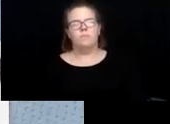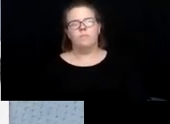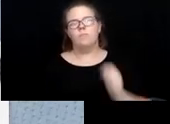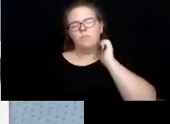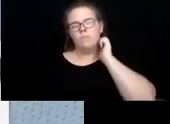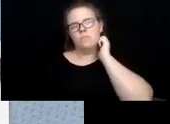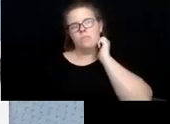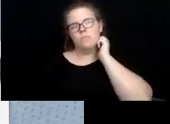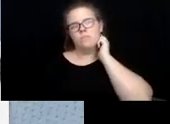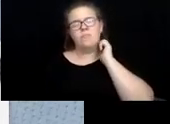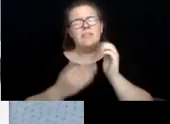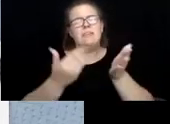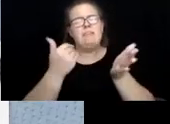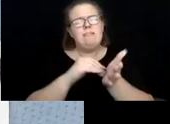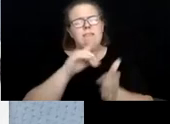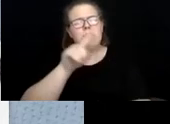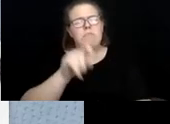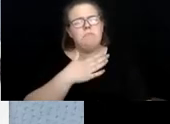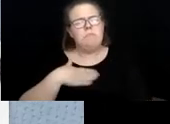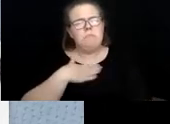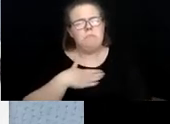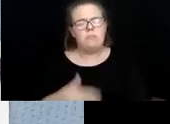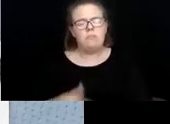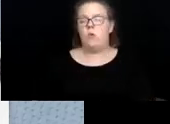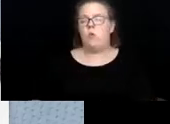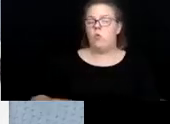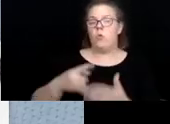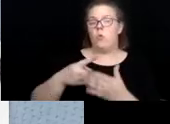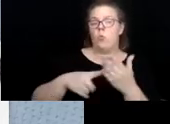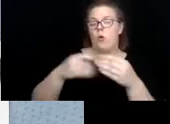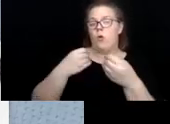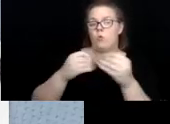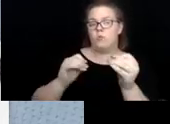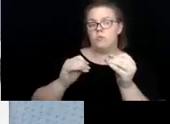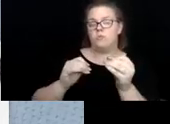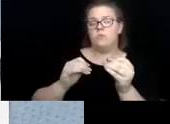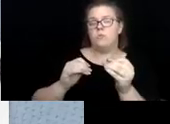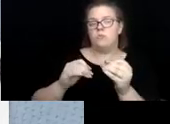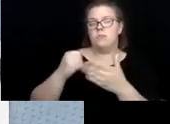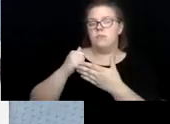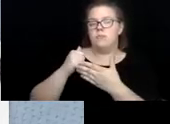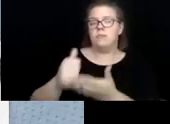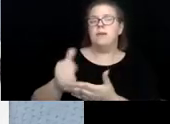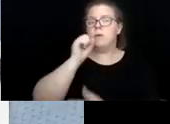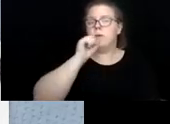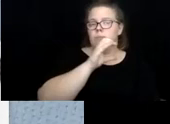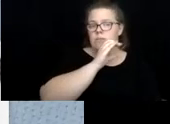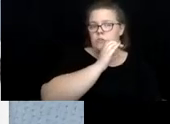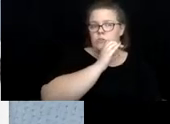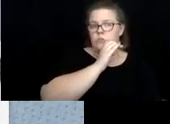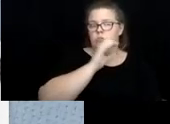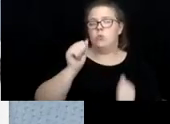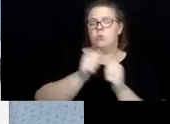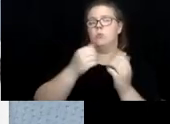Can you repeat the question please? What organizations help seniors with